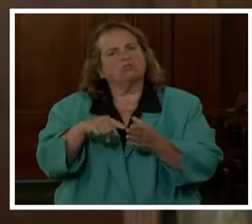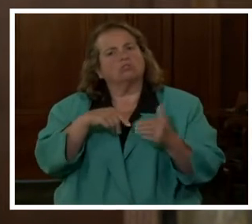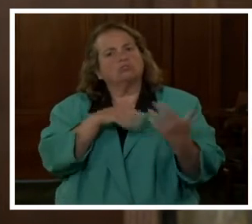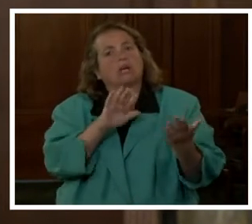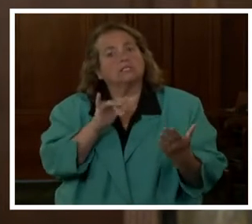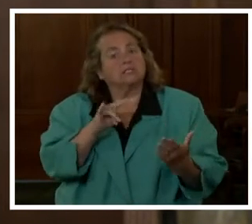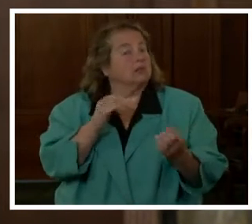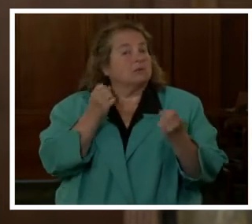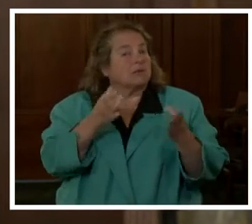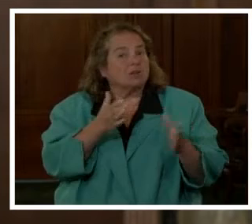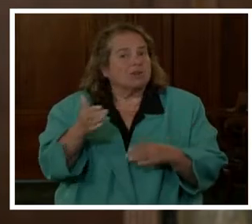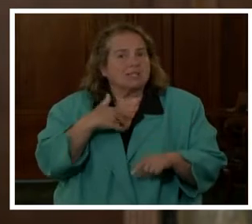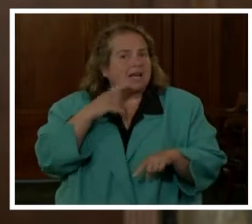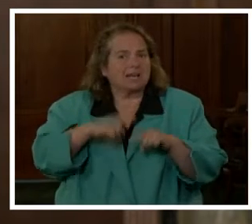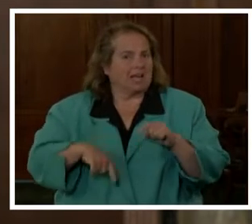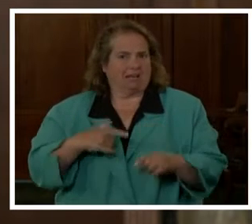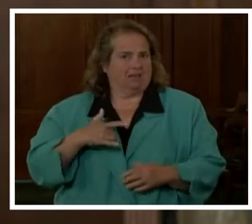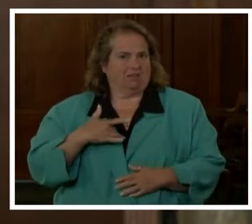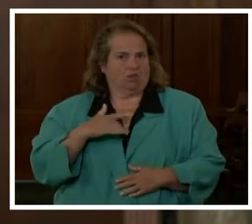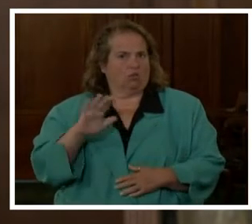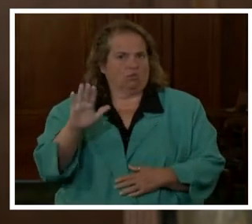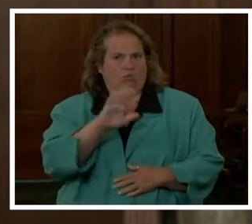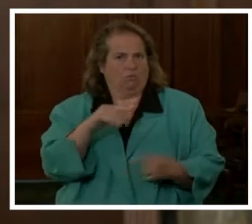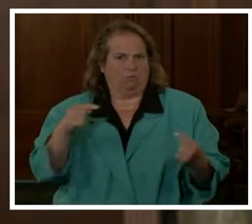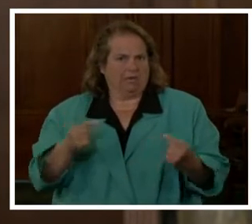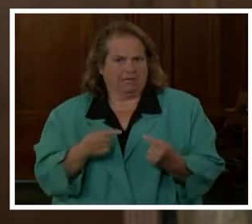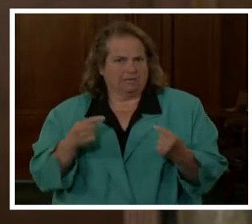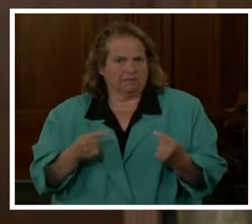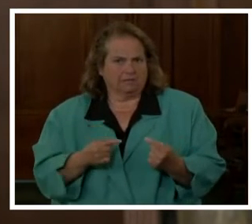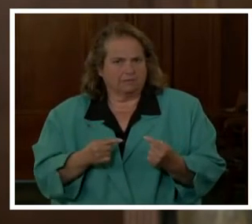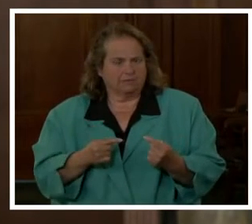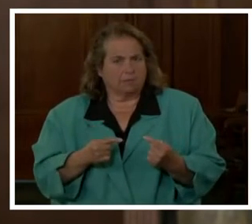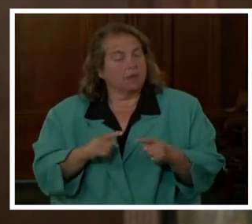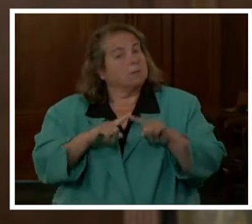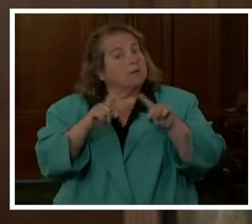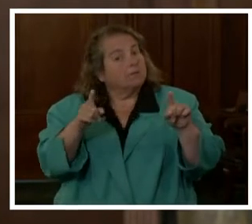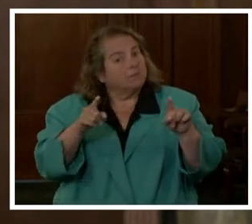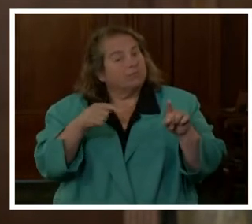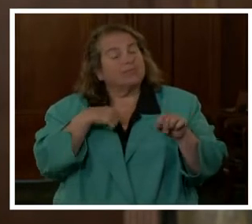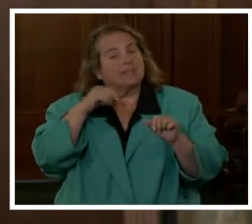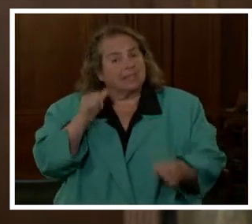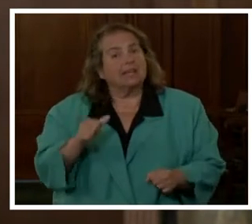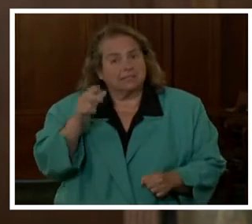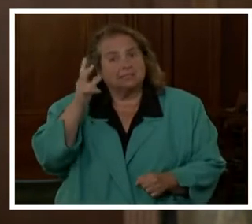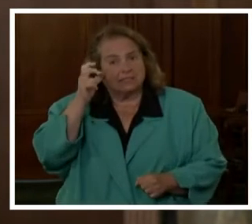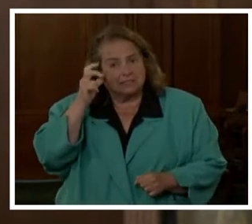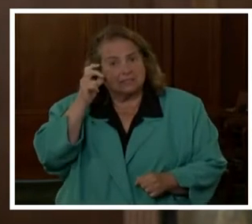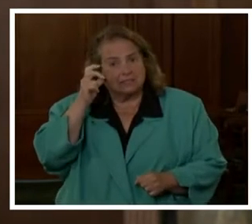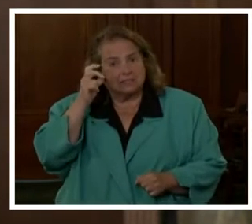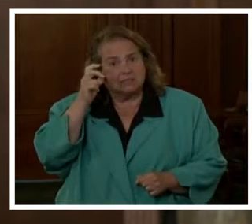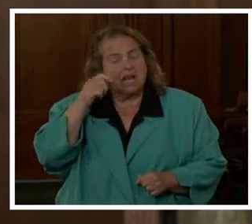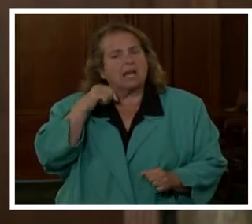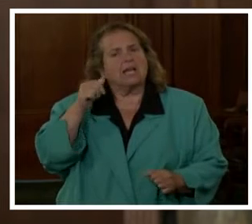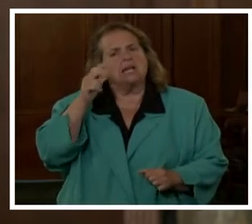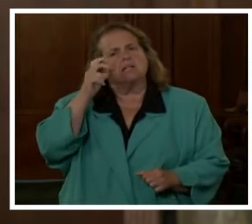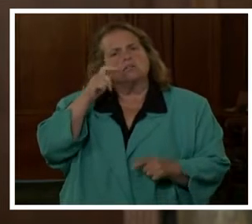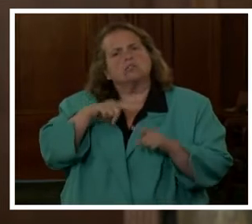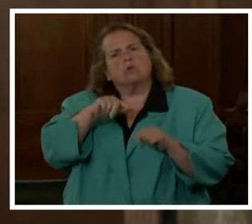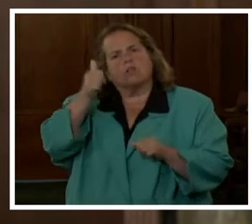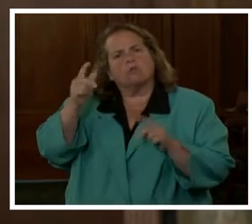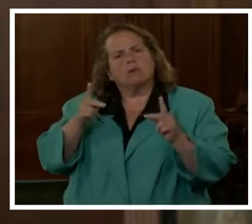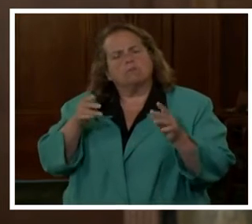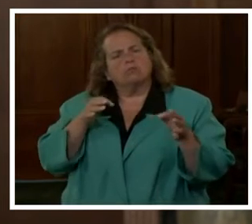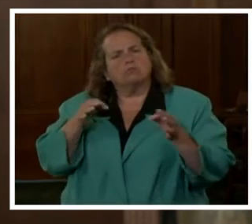feel that pain. But I can listen to others describe it.